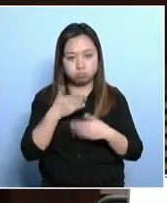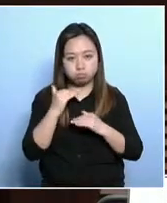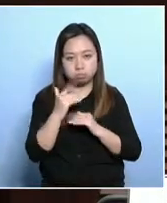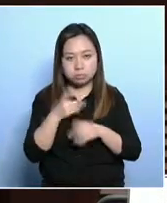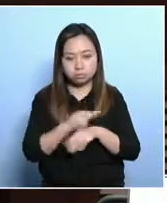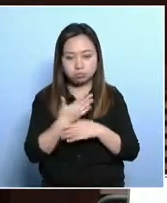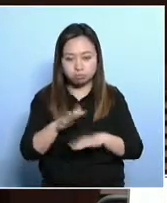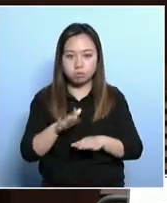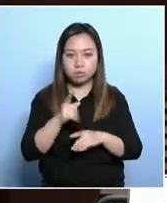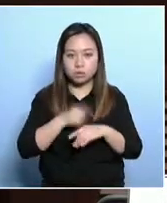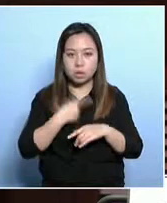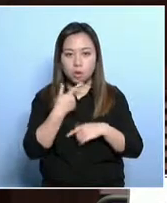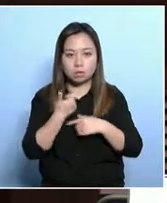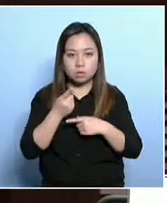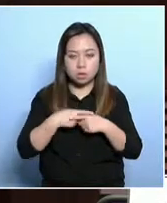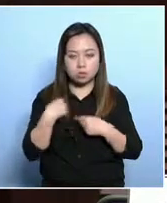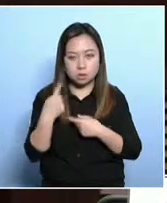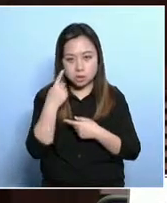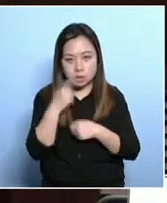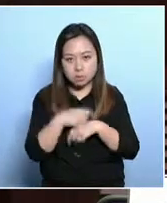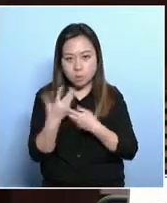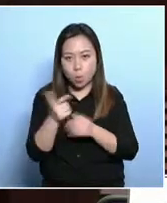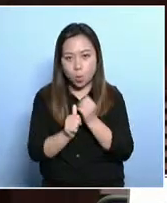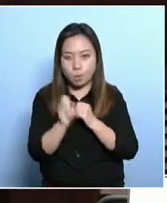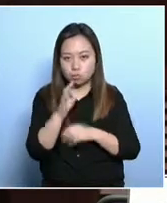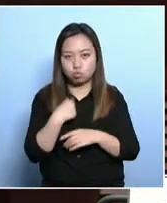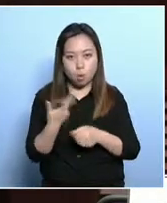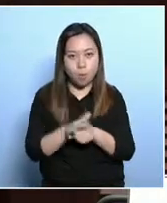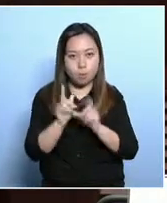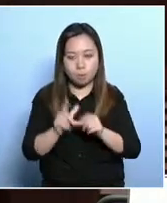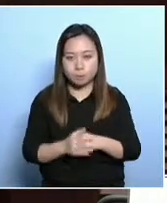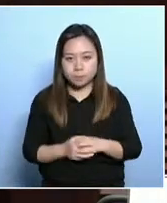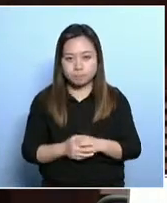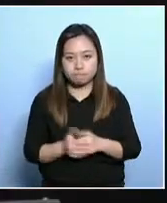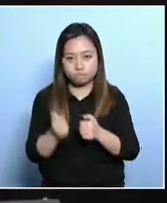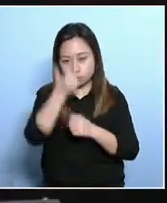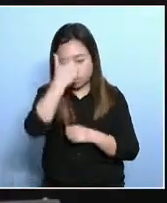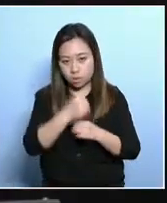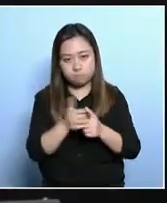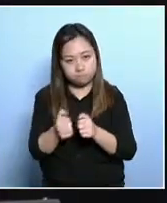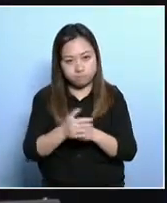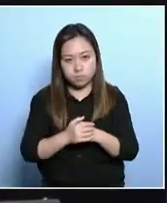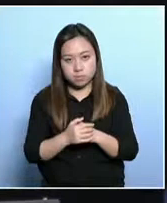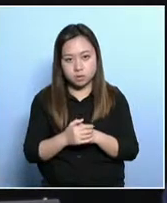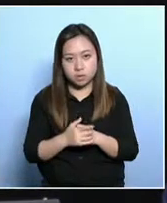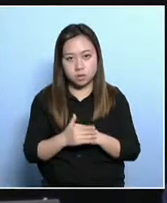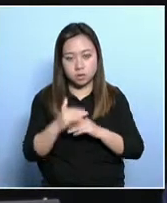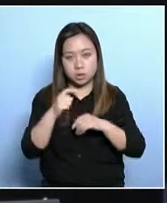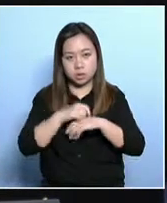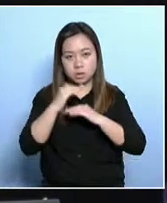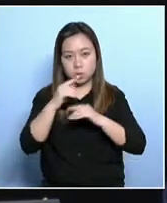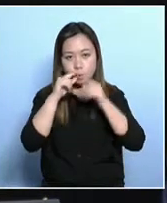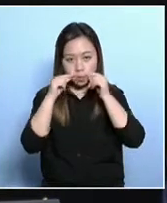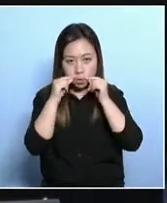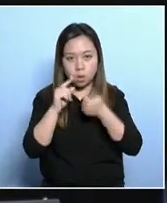looking after the children. I will leave more time for members to ask questions, and then I will